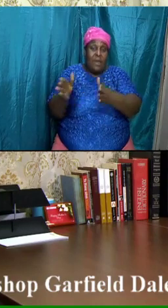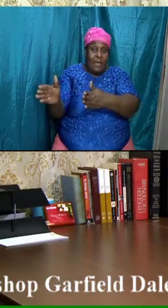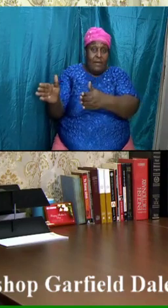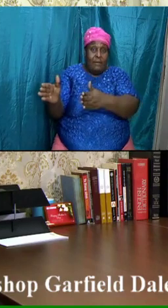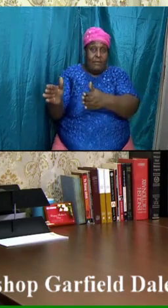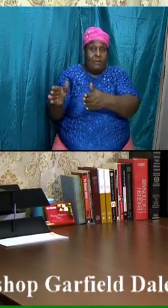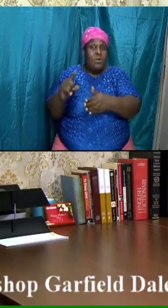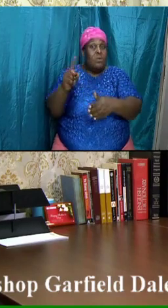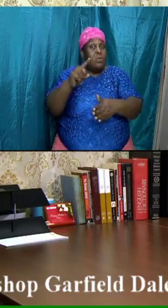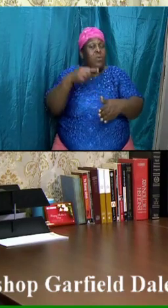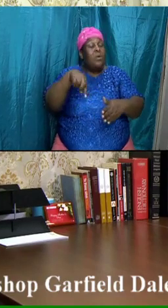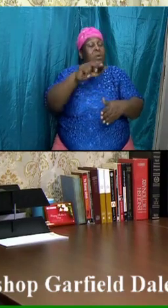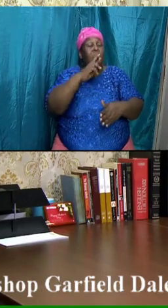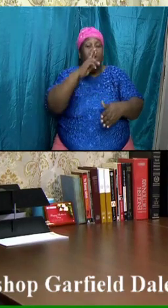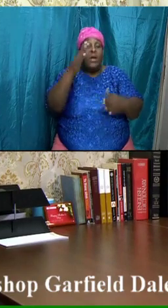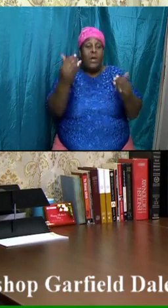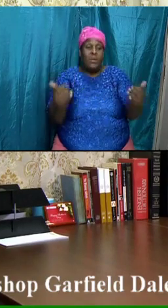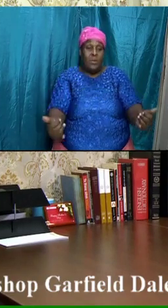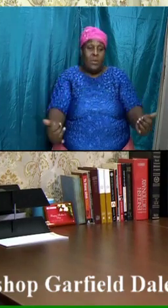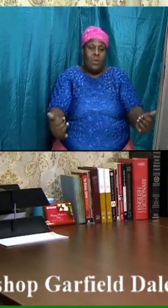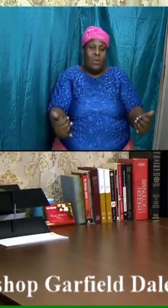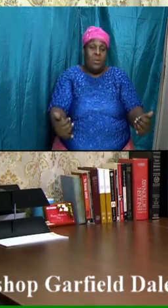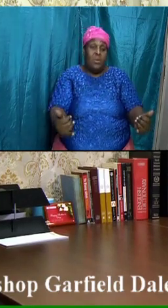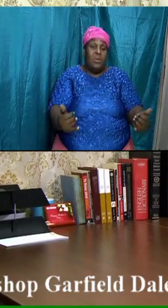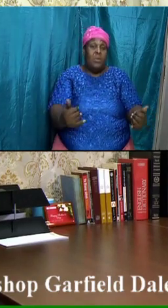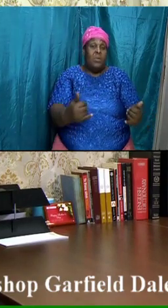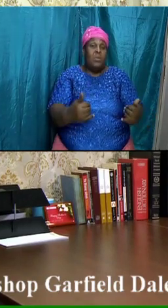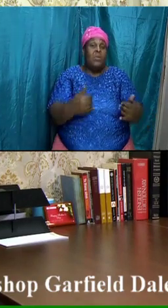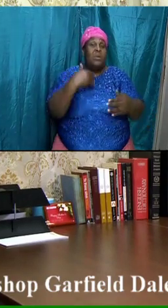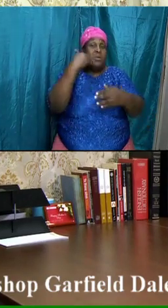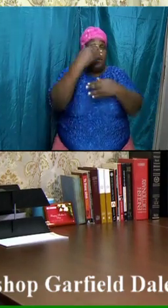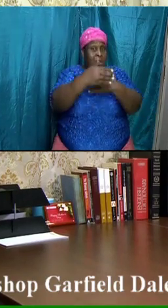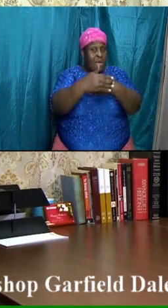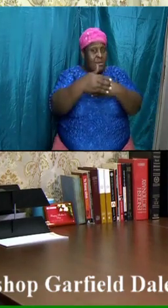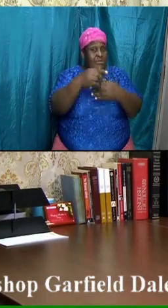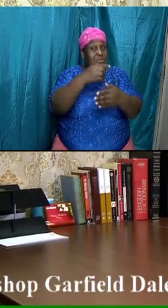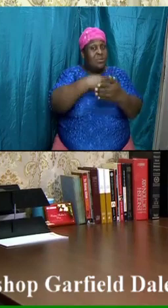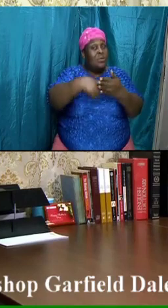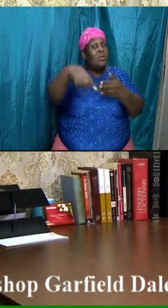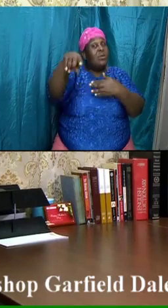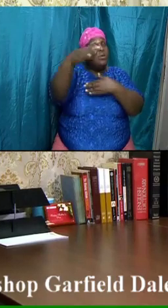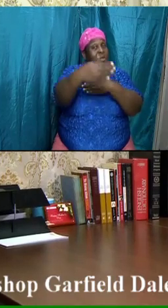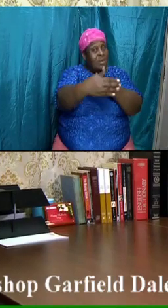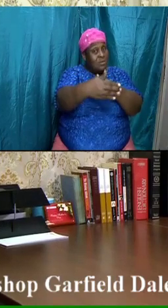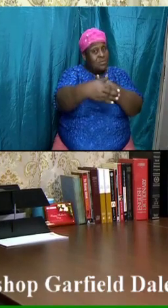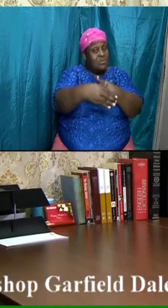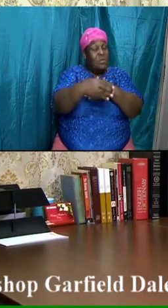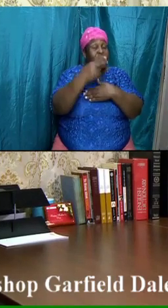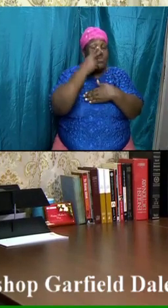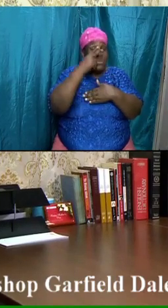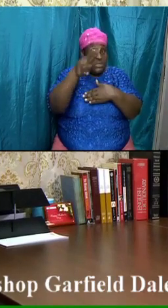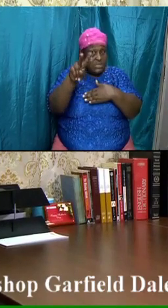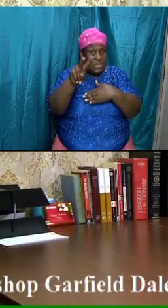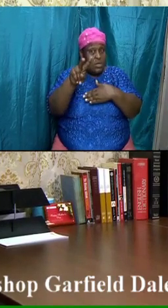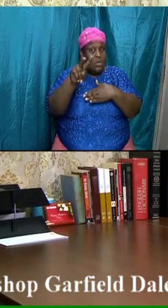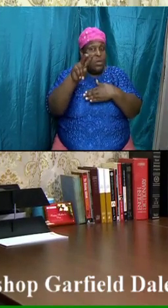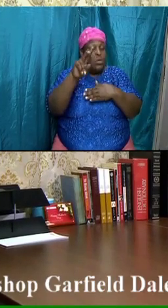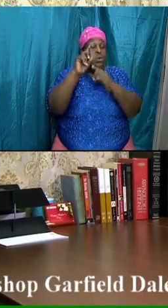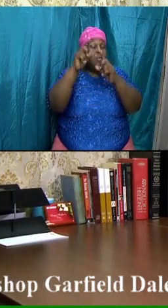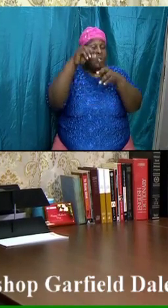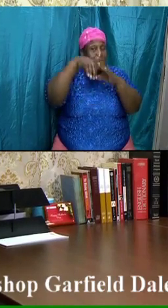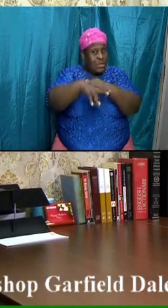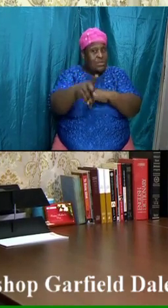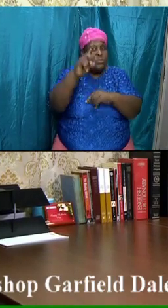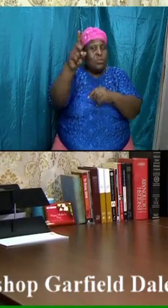where we are now we got get back next week God's willing we are going into the millennium and we are going to look at